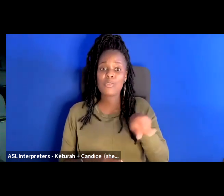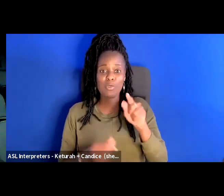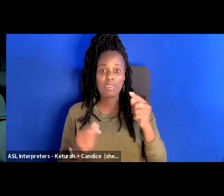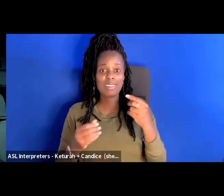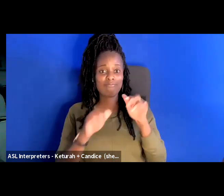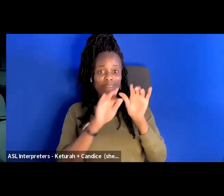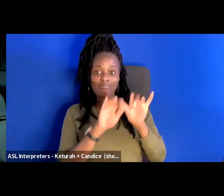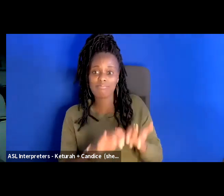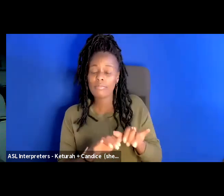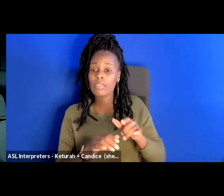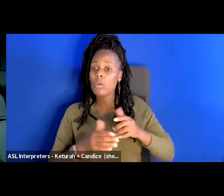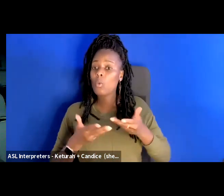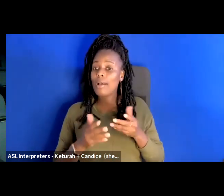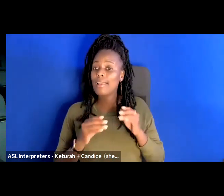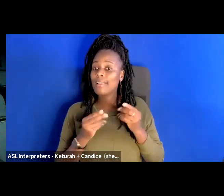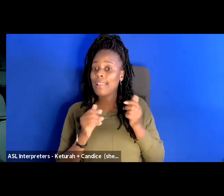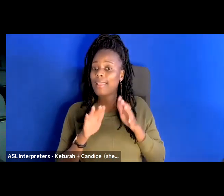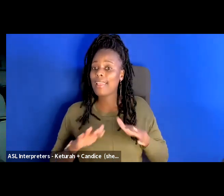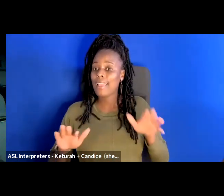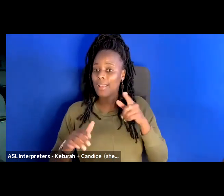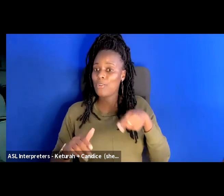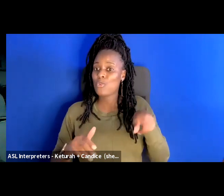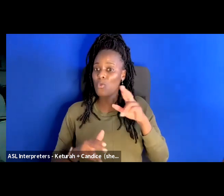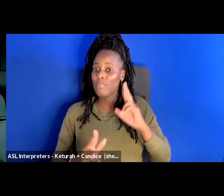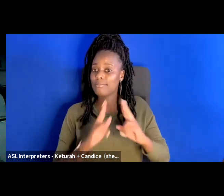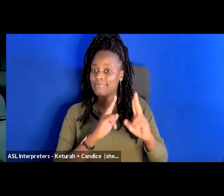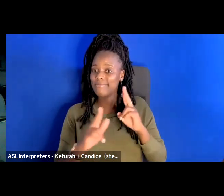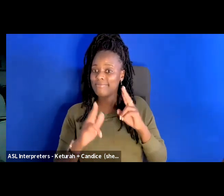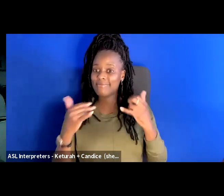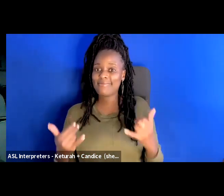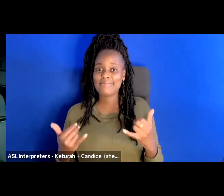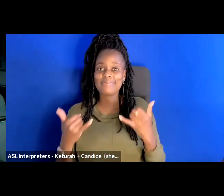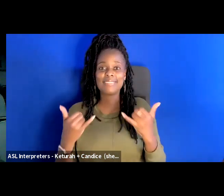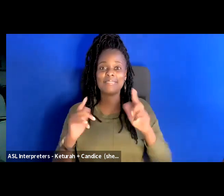I'm going to pass on to my lovely moderator, William Hodgson, who's going to kick us off for the evening.